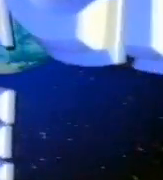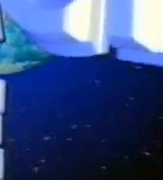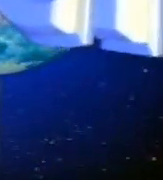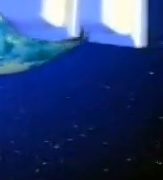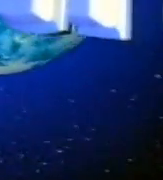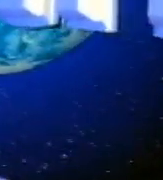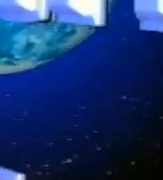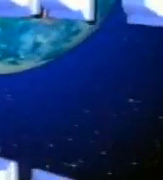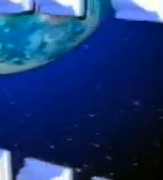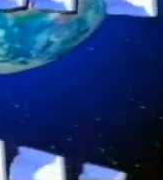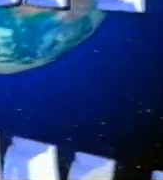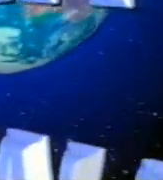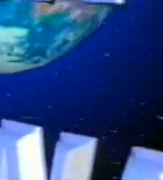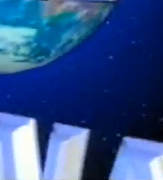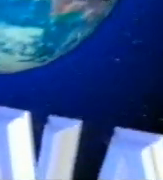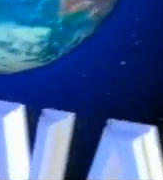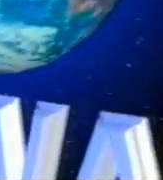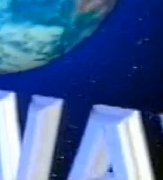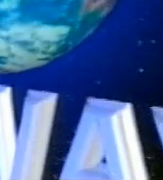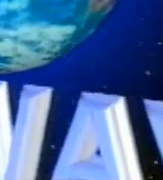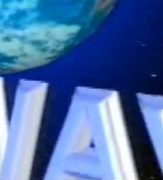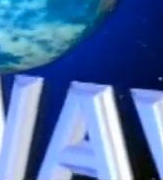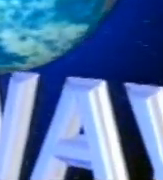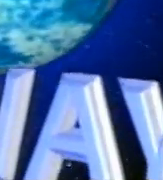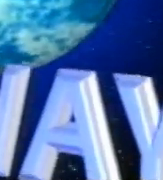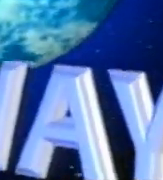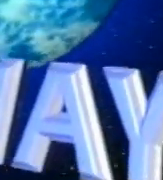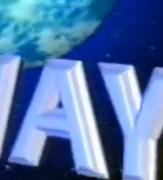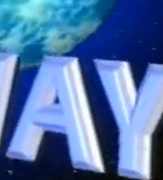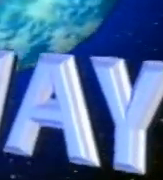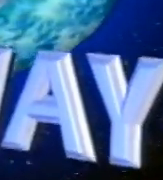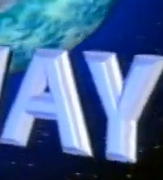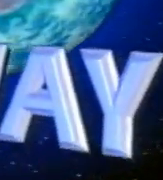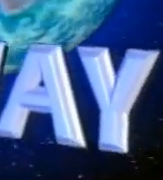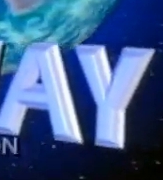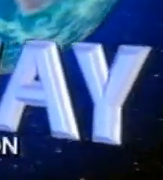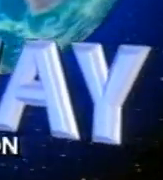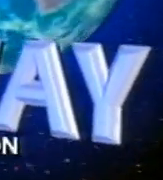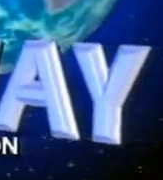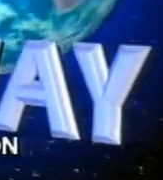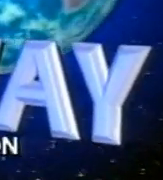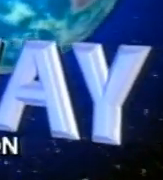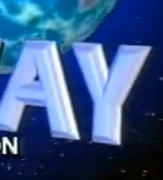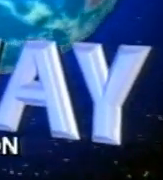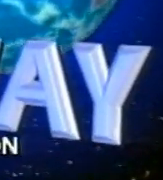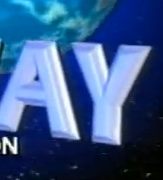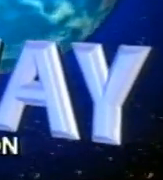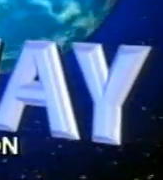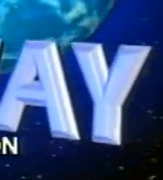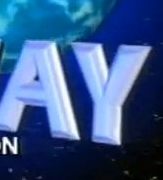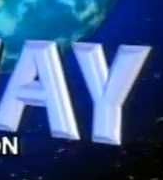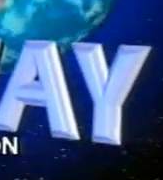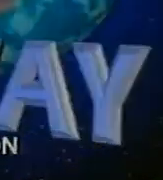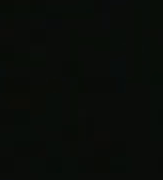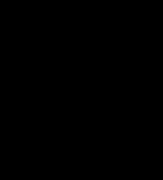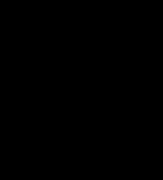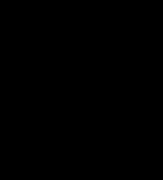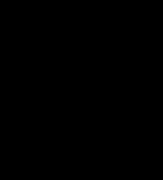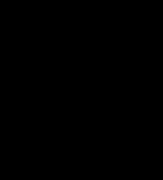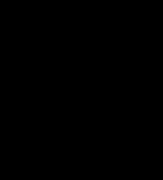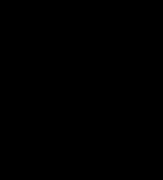to hear Him say well done who will didn't said see hand hear